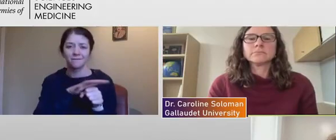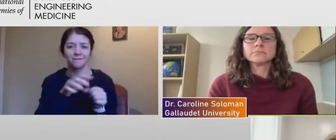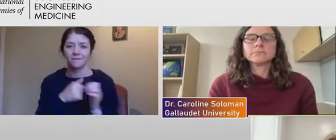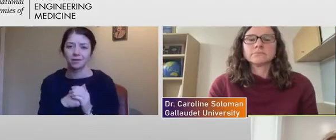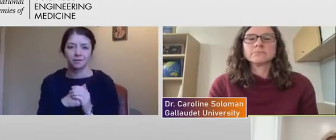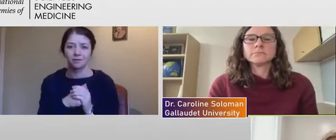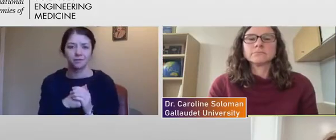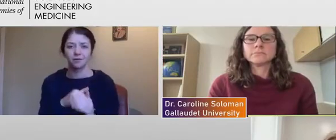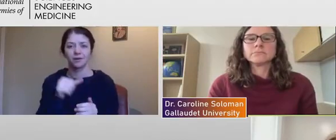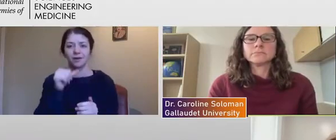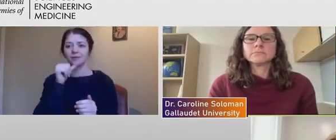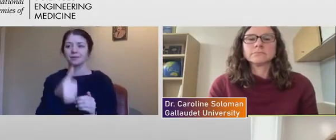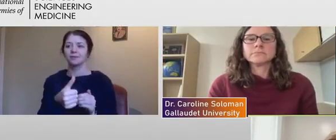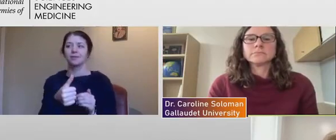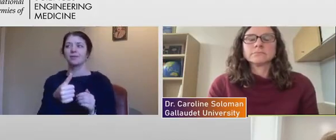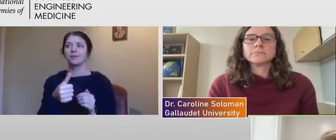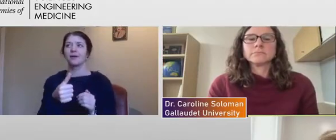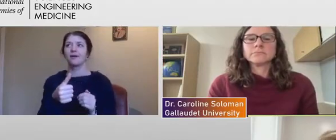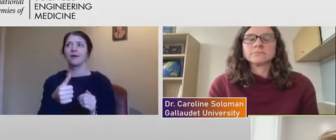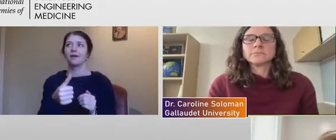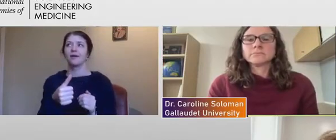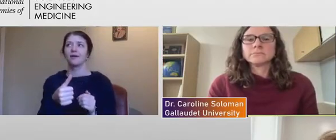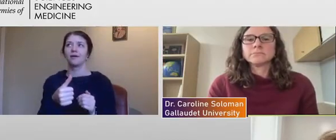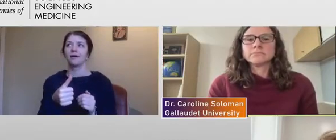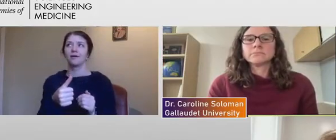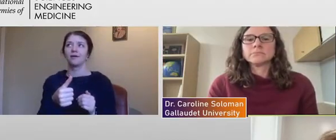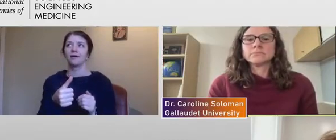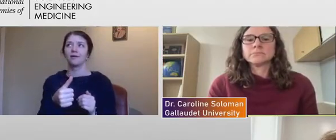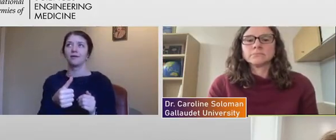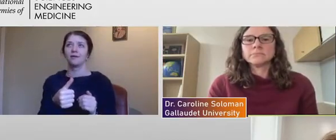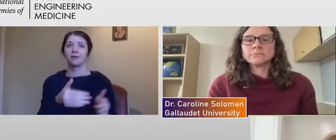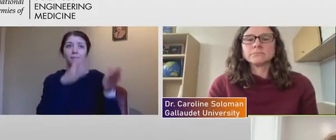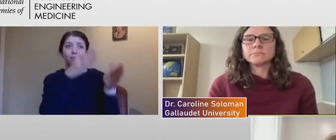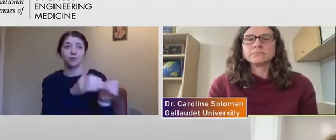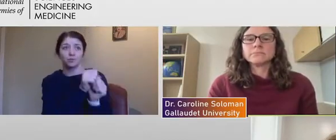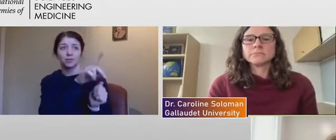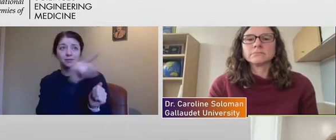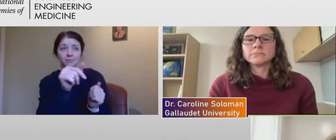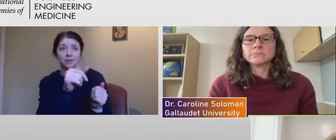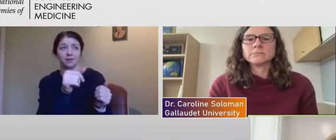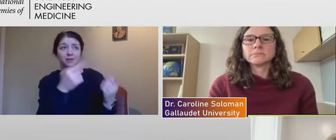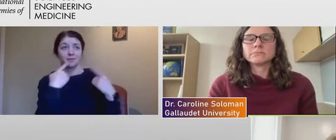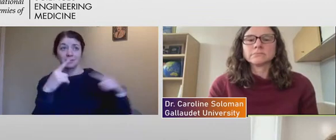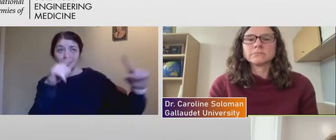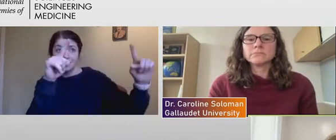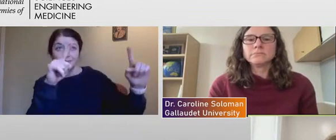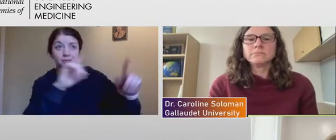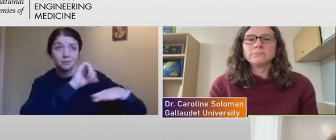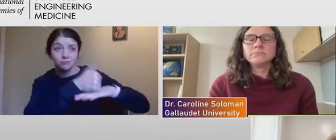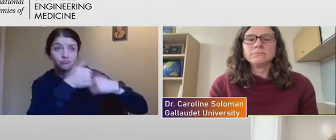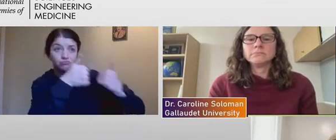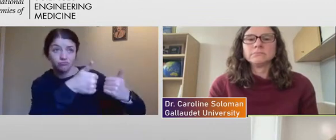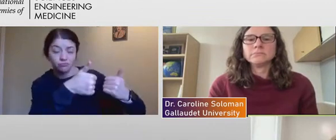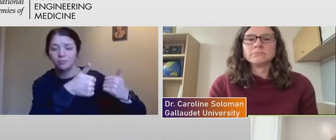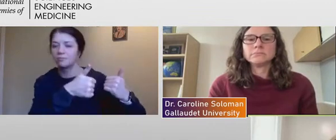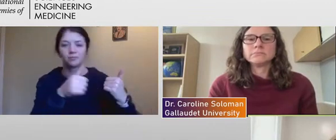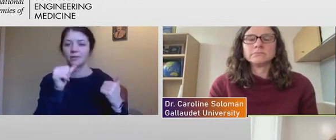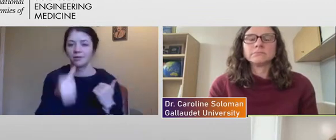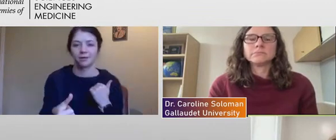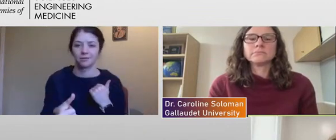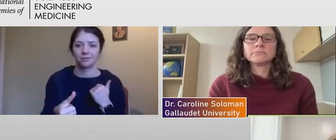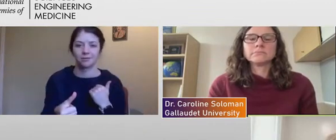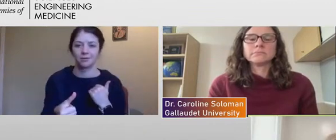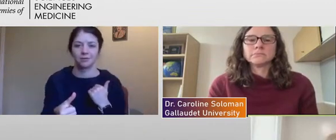situate someone for success, quite honestly. The problem is, in my view, is that lots of leaders